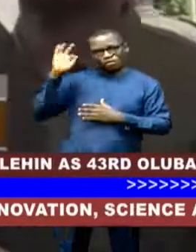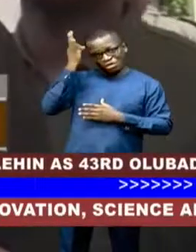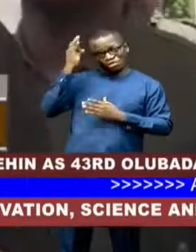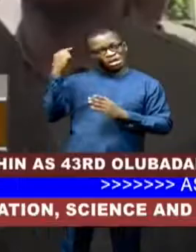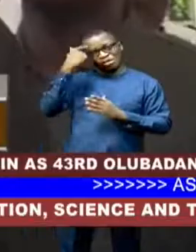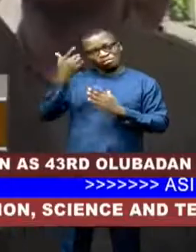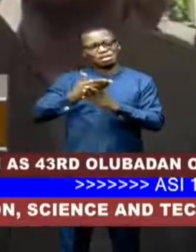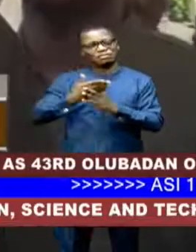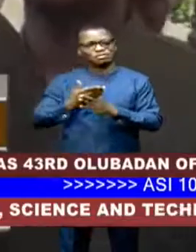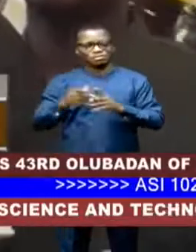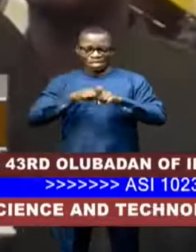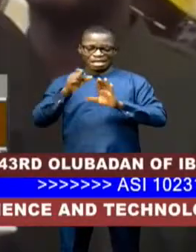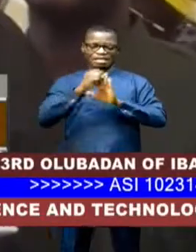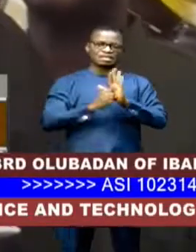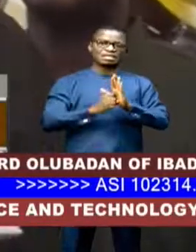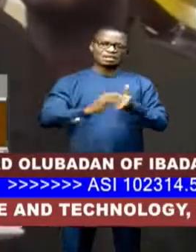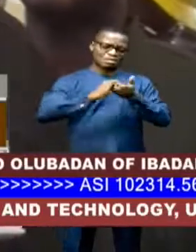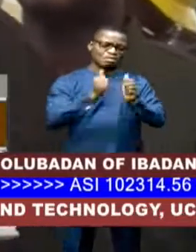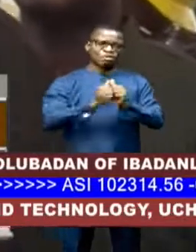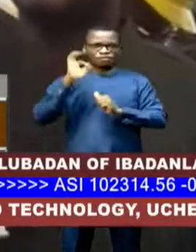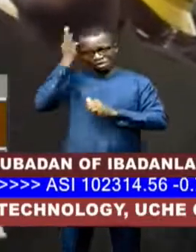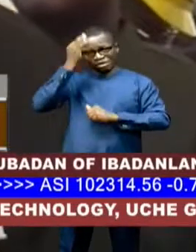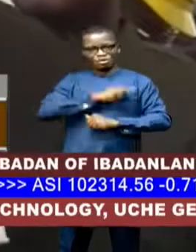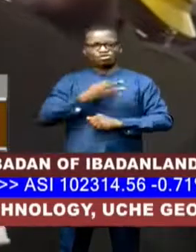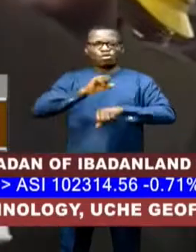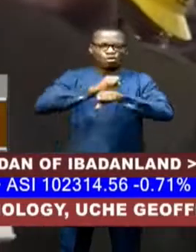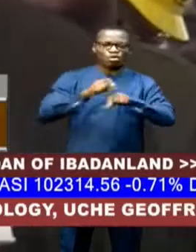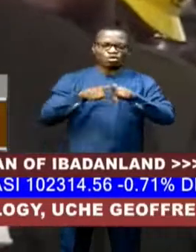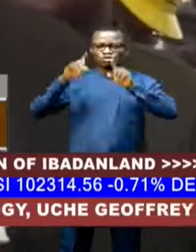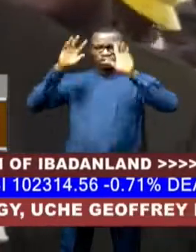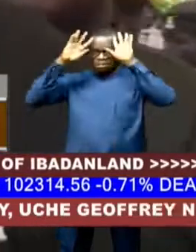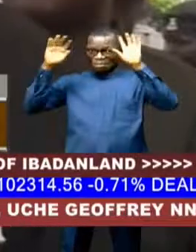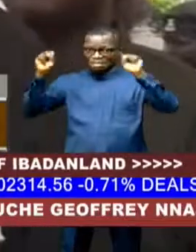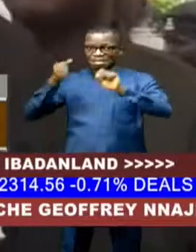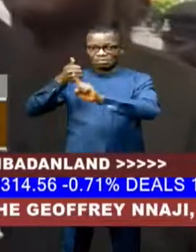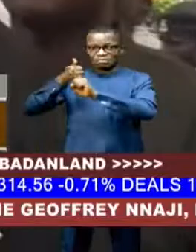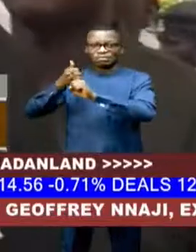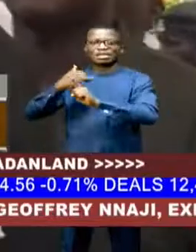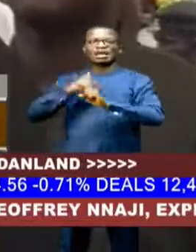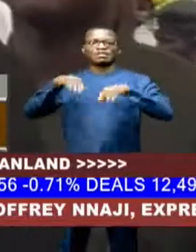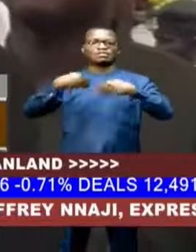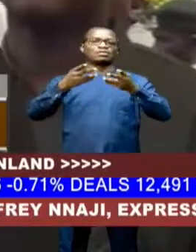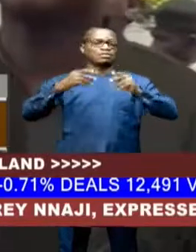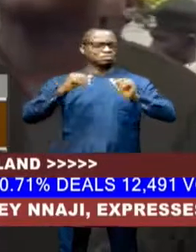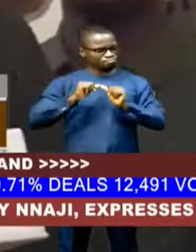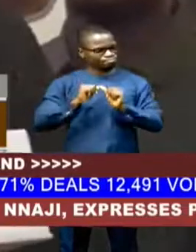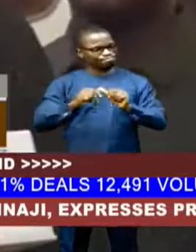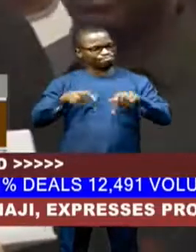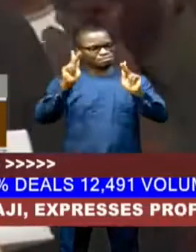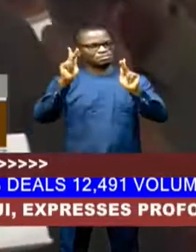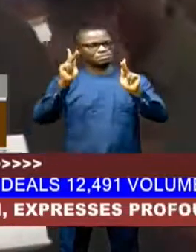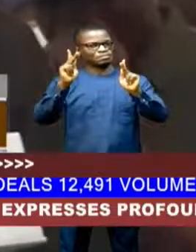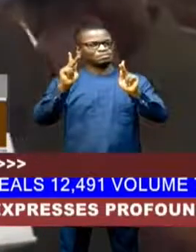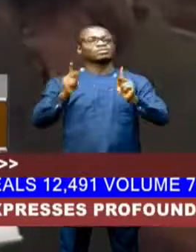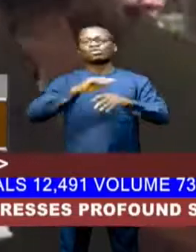with the collaboration with Farmers of Works and also the presidency, Mr. President has already given us a go ahead with these jobs. So